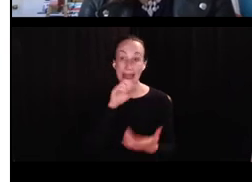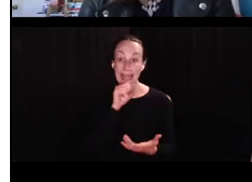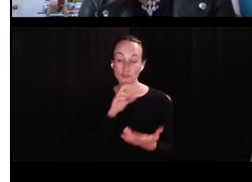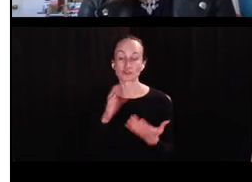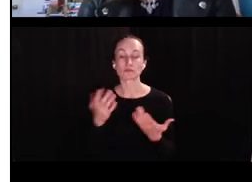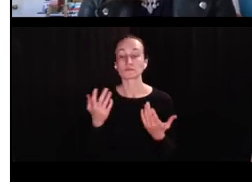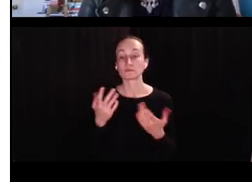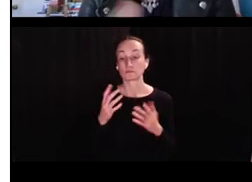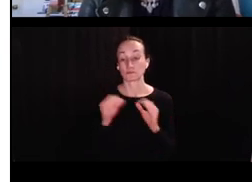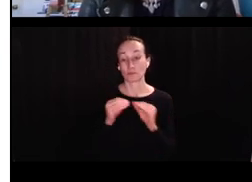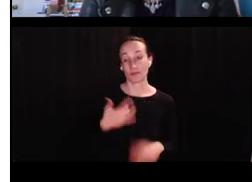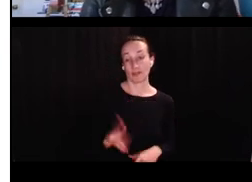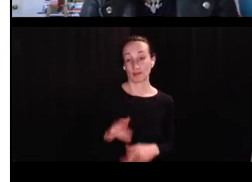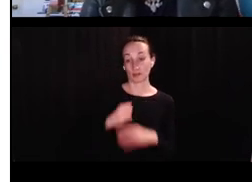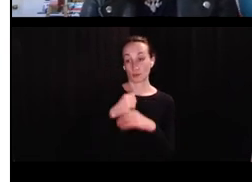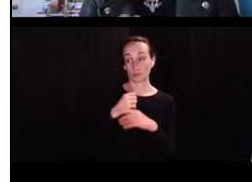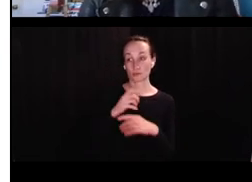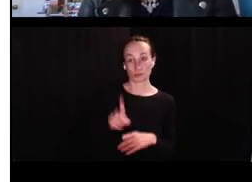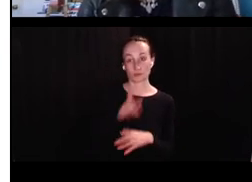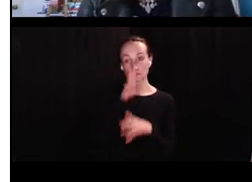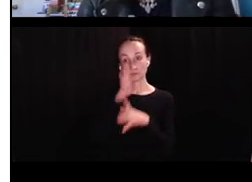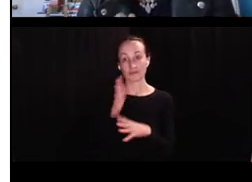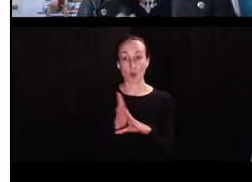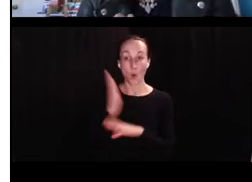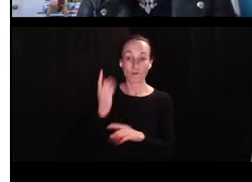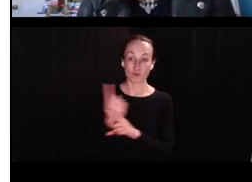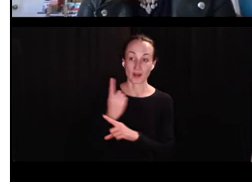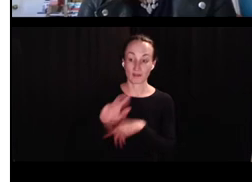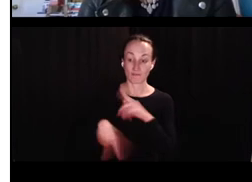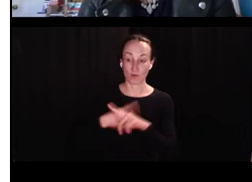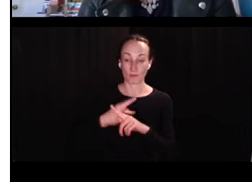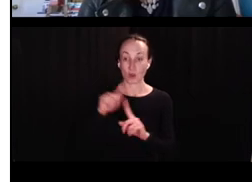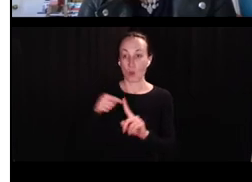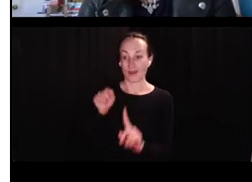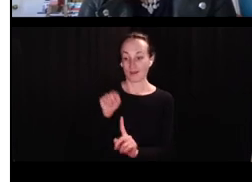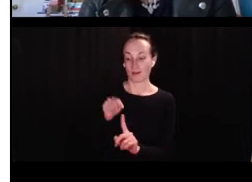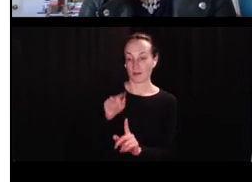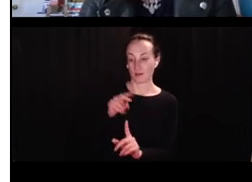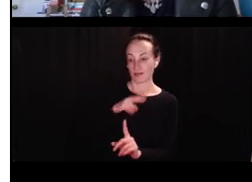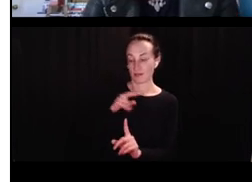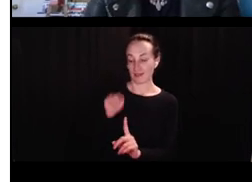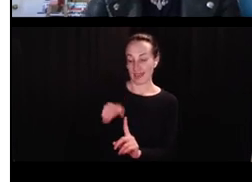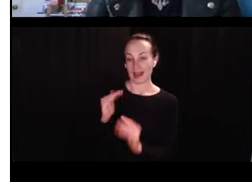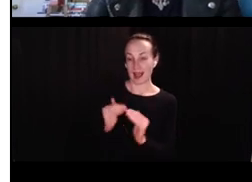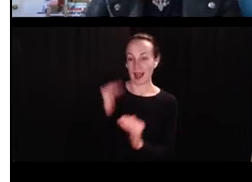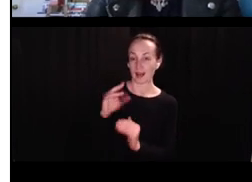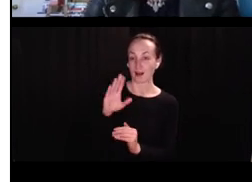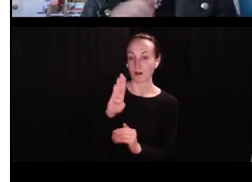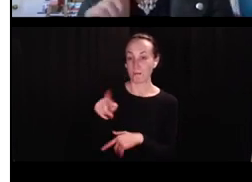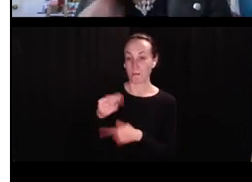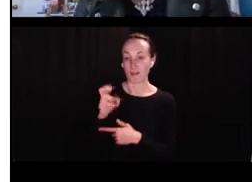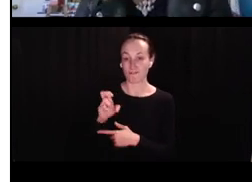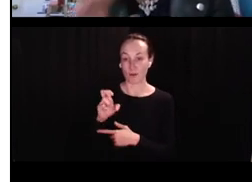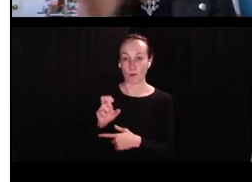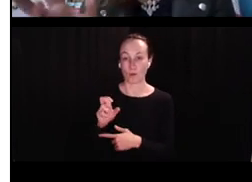development, um, if we use age, um, were more likely to produce the over-regulized form when it